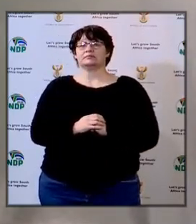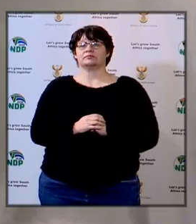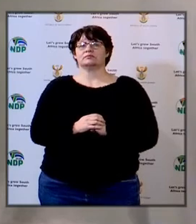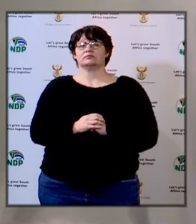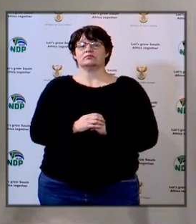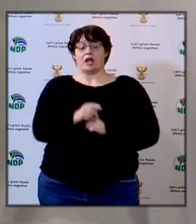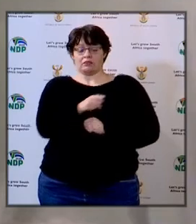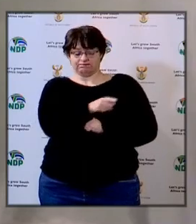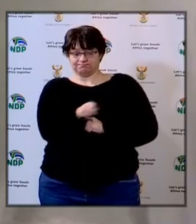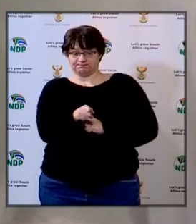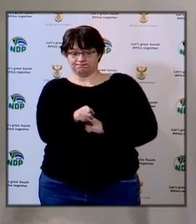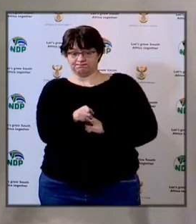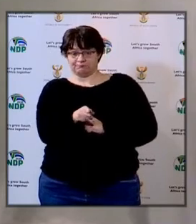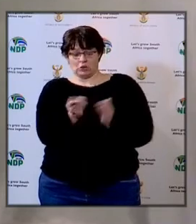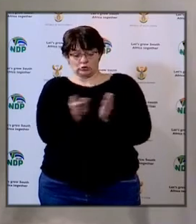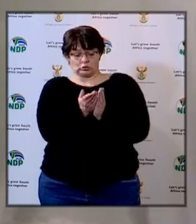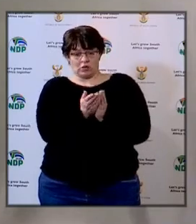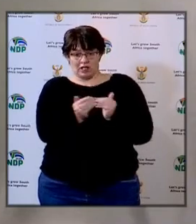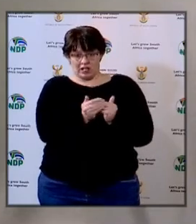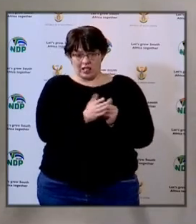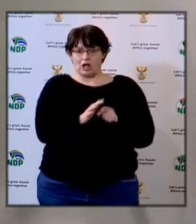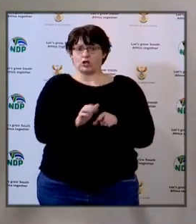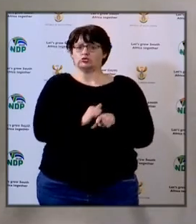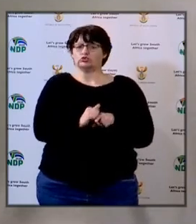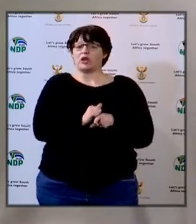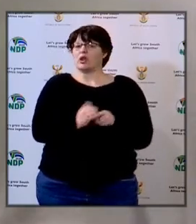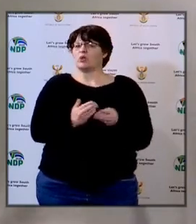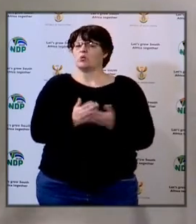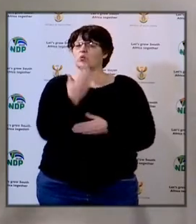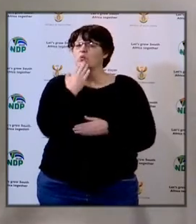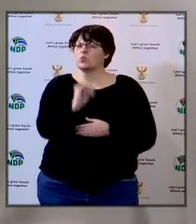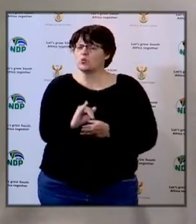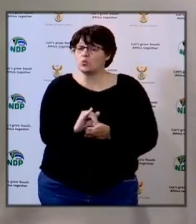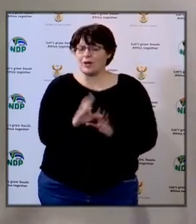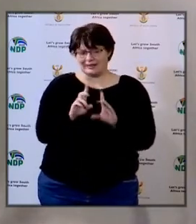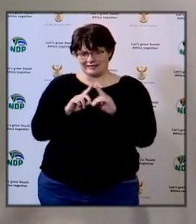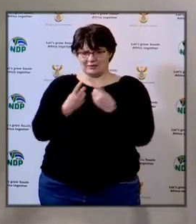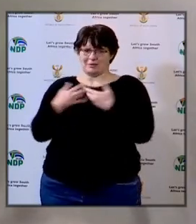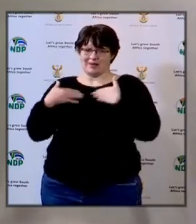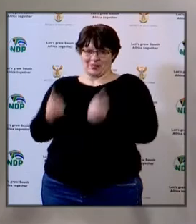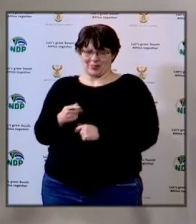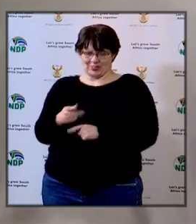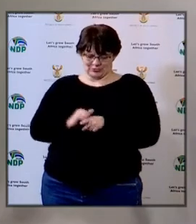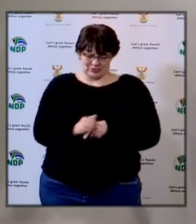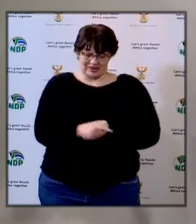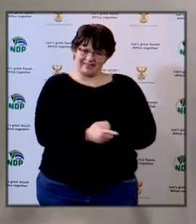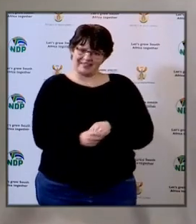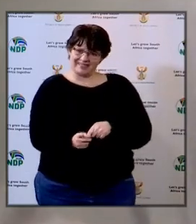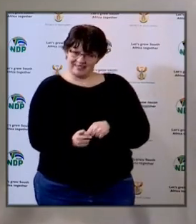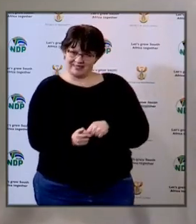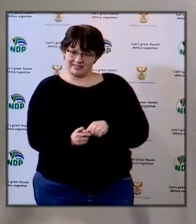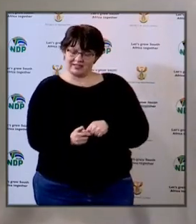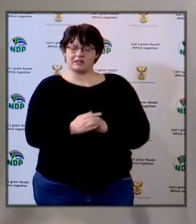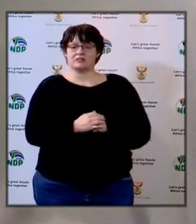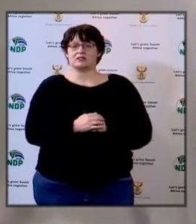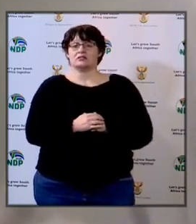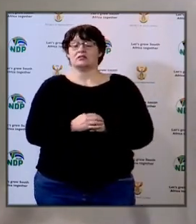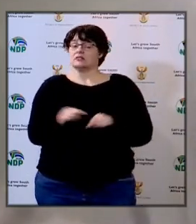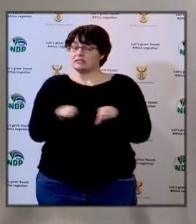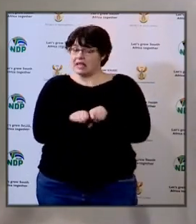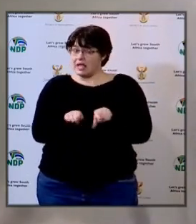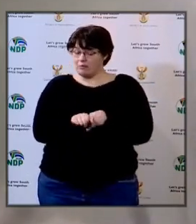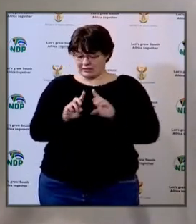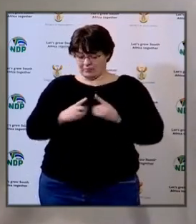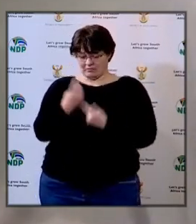attained by the department of health they also work with the department of health but also that the department of